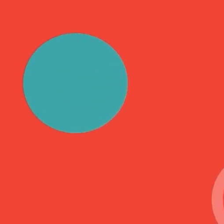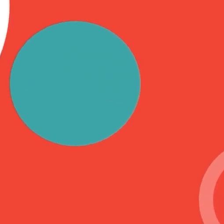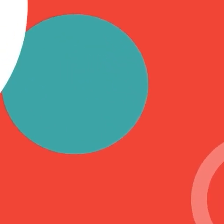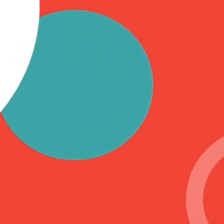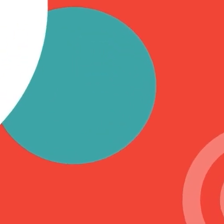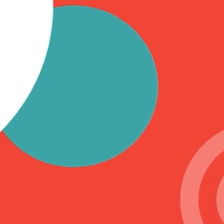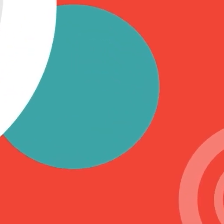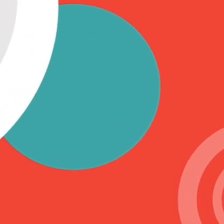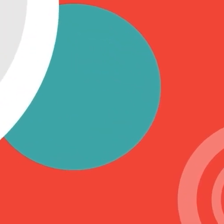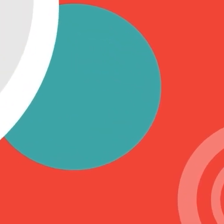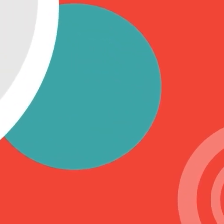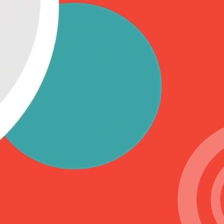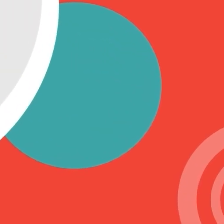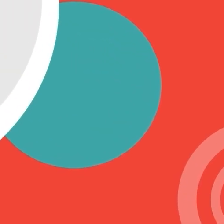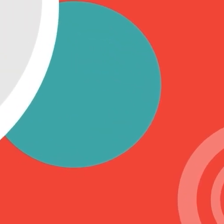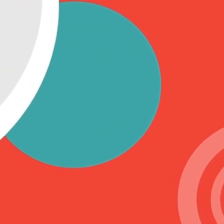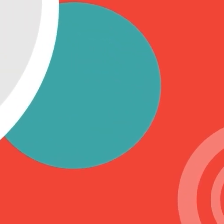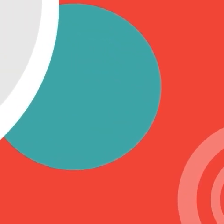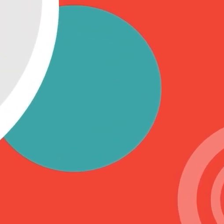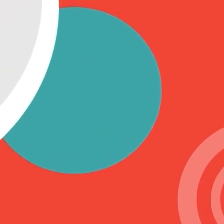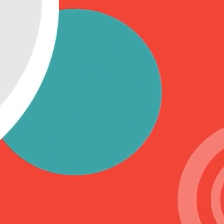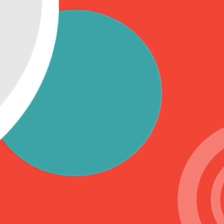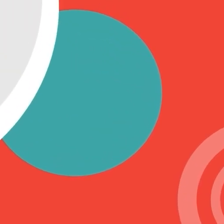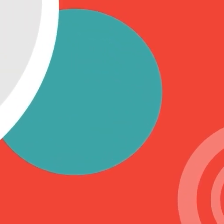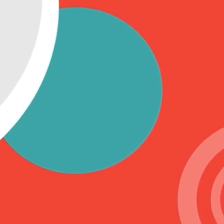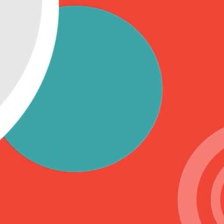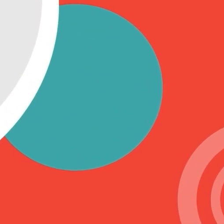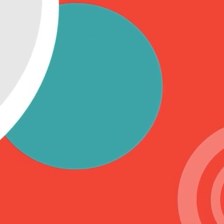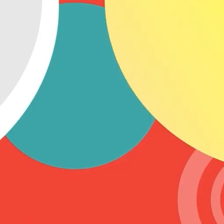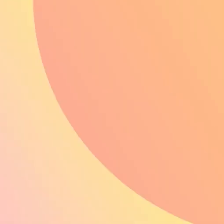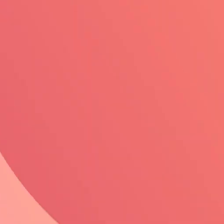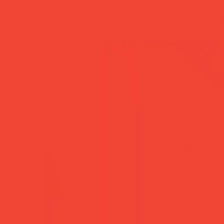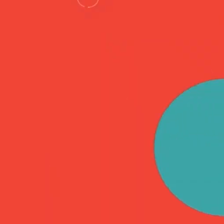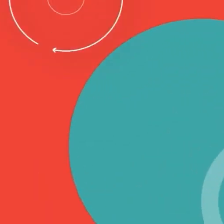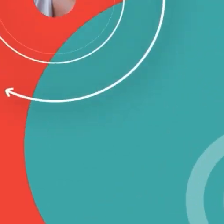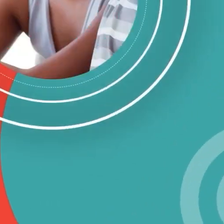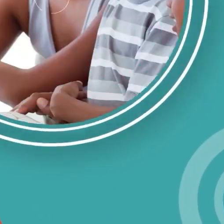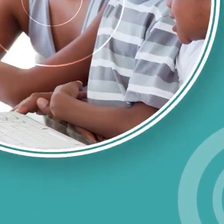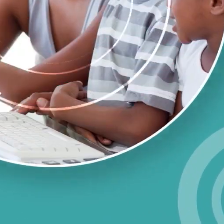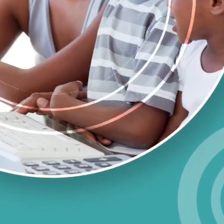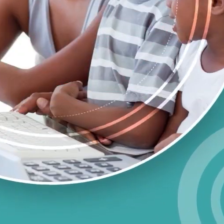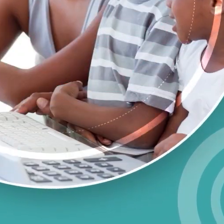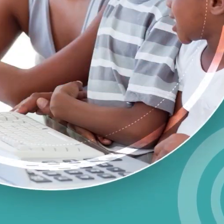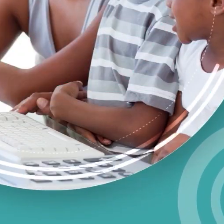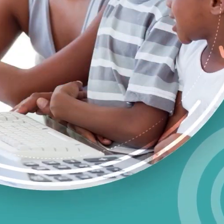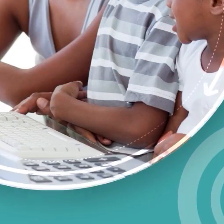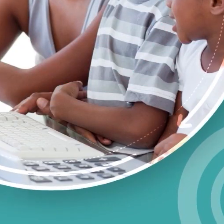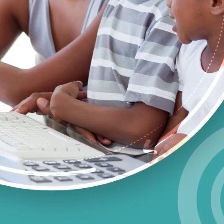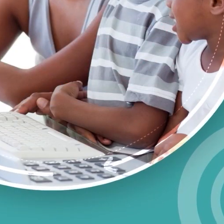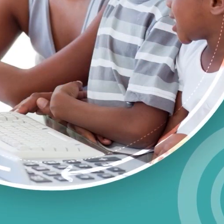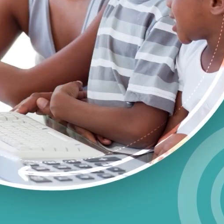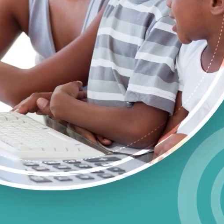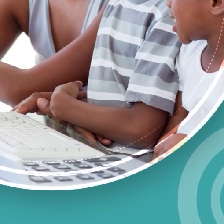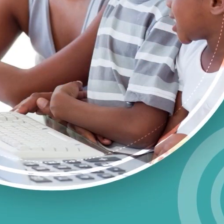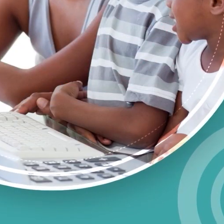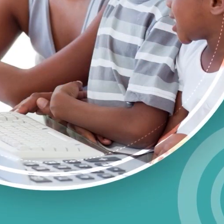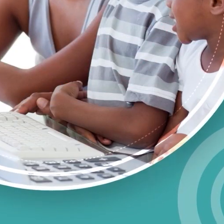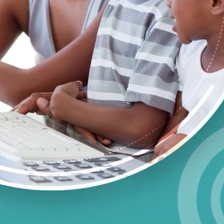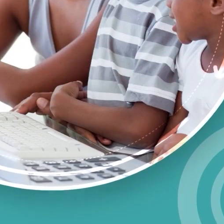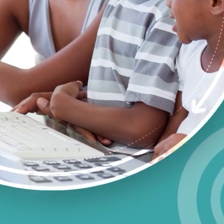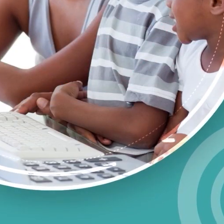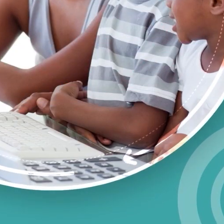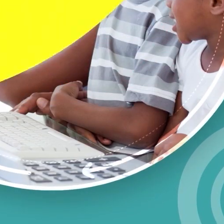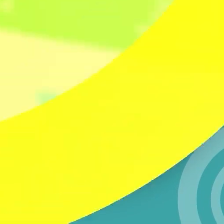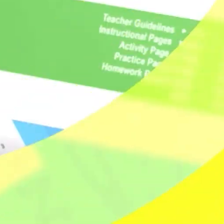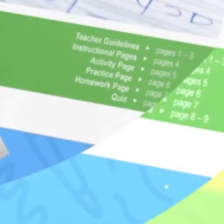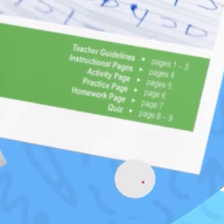hope you had fun learning with us visit us at learnbright.org for thousands of